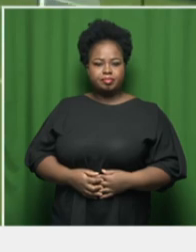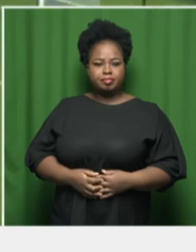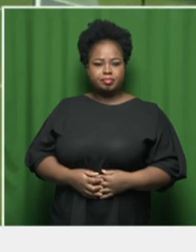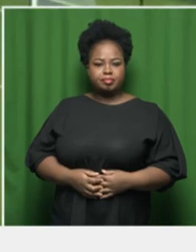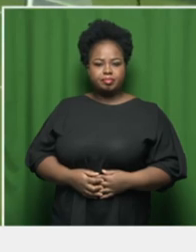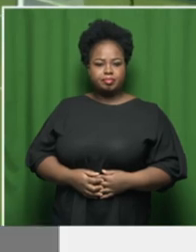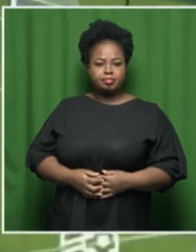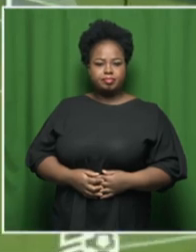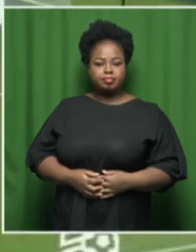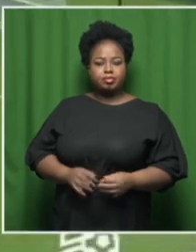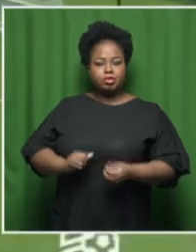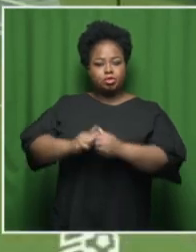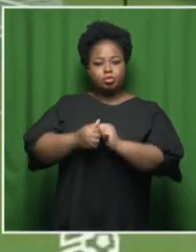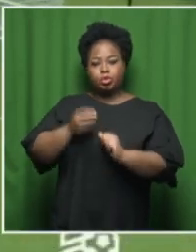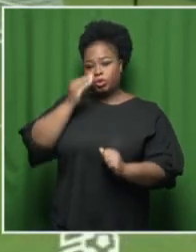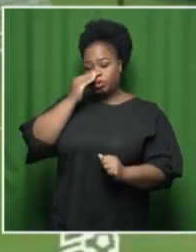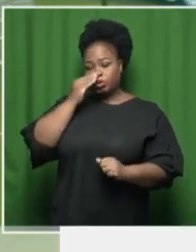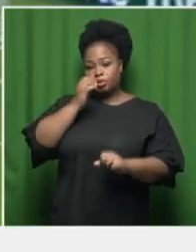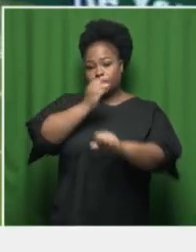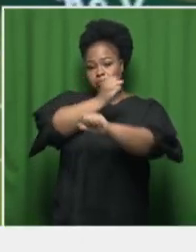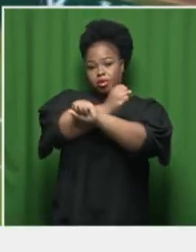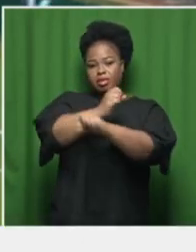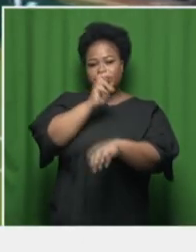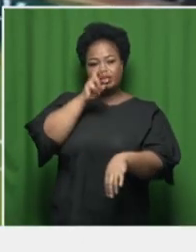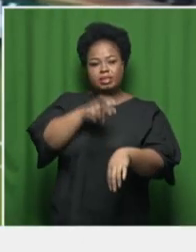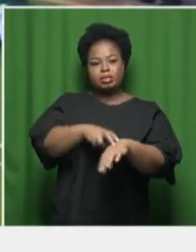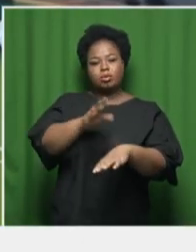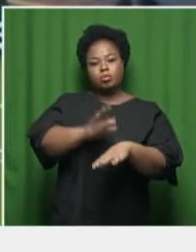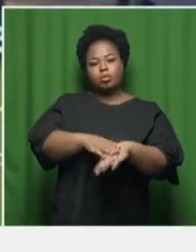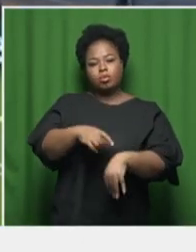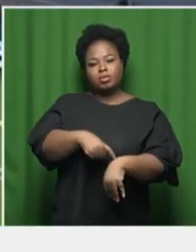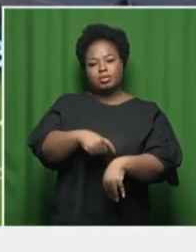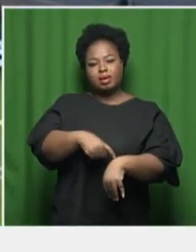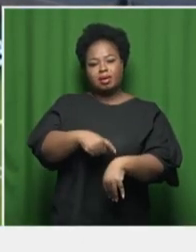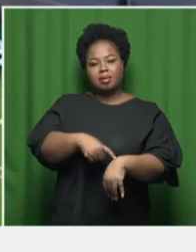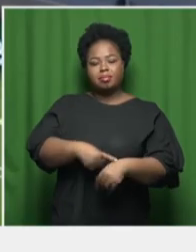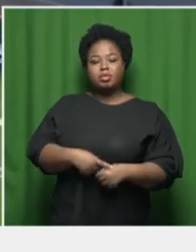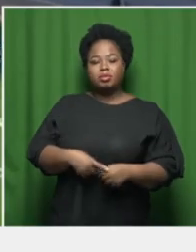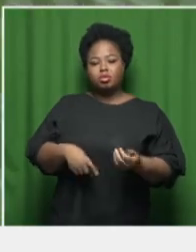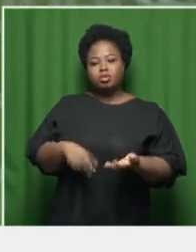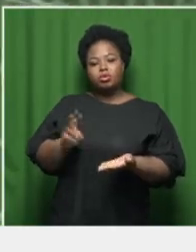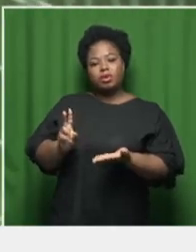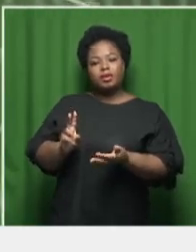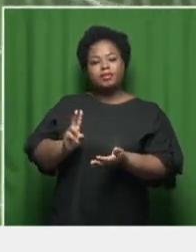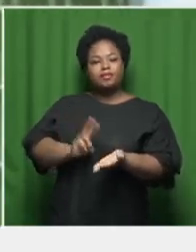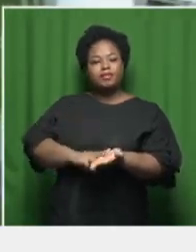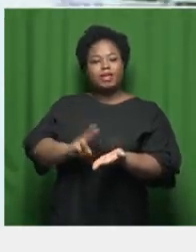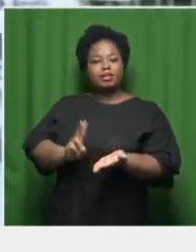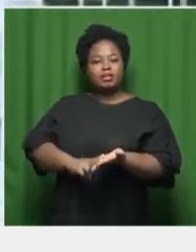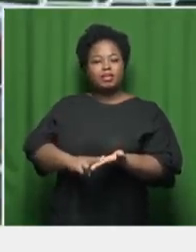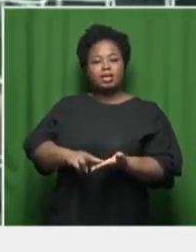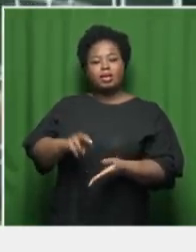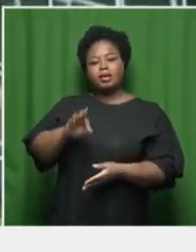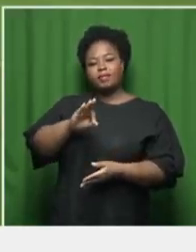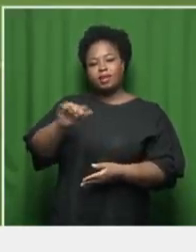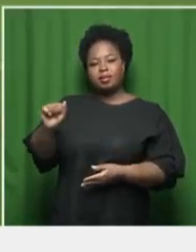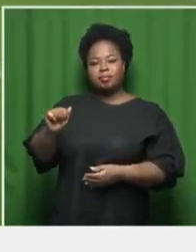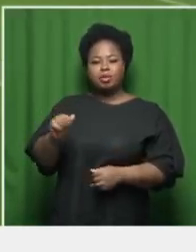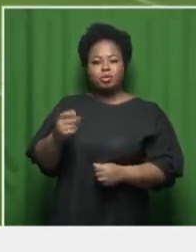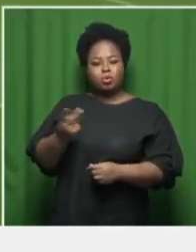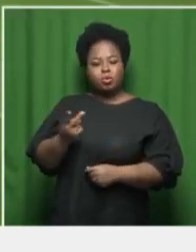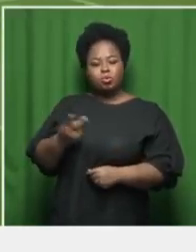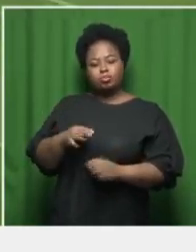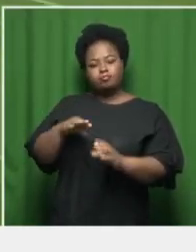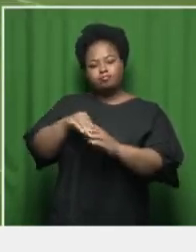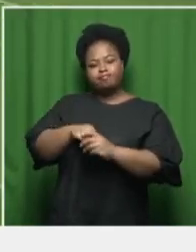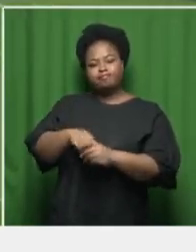and in sports news the london pirates needed an extra time winner to see off vendor football academy and book a place in